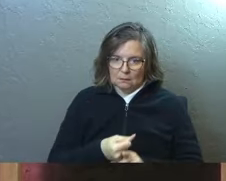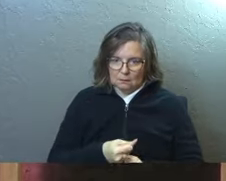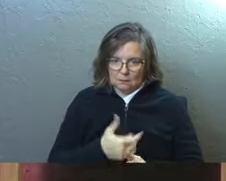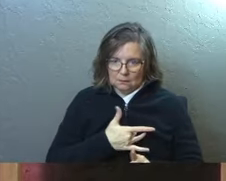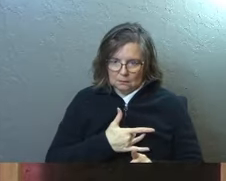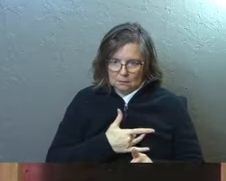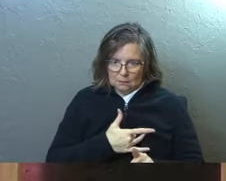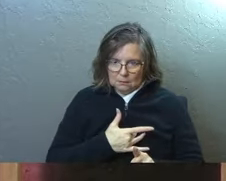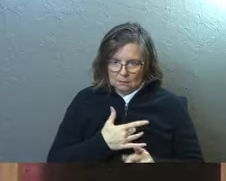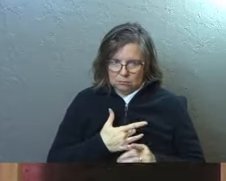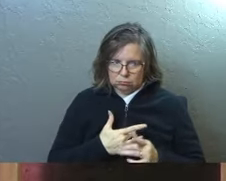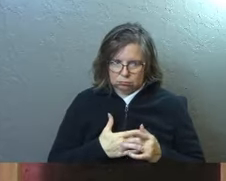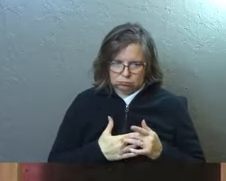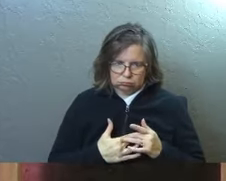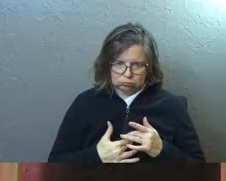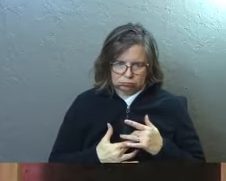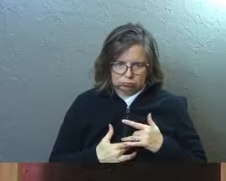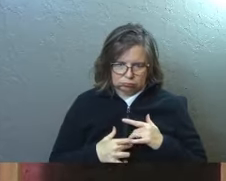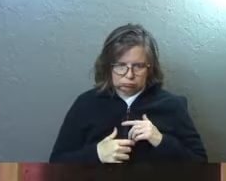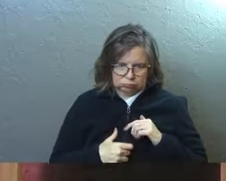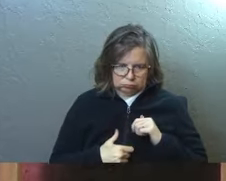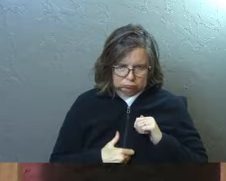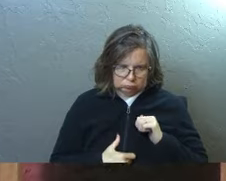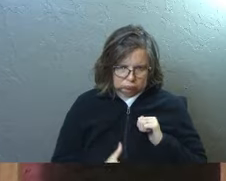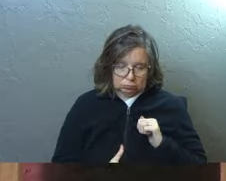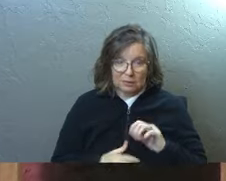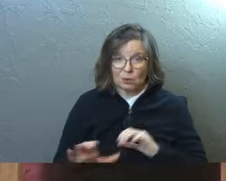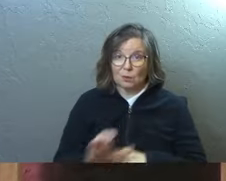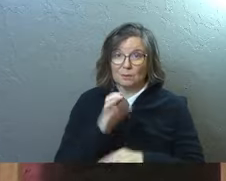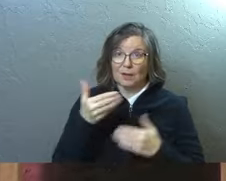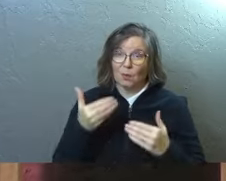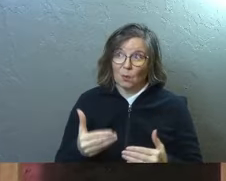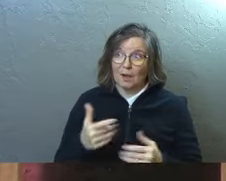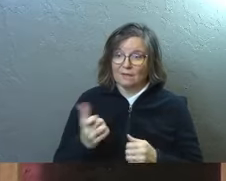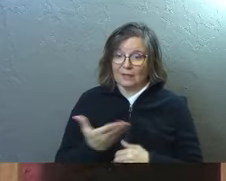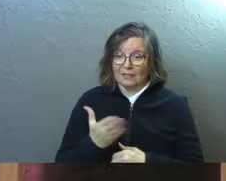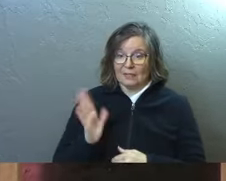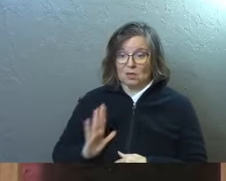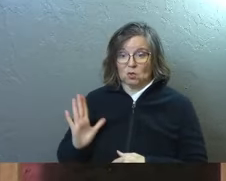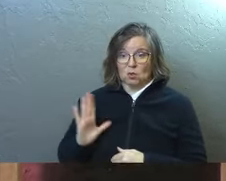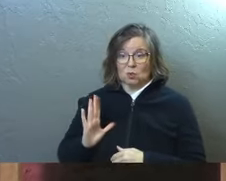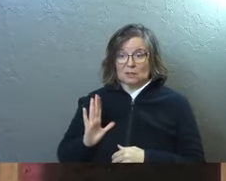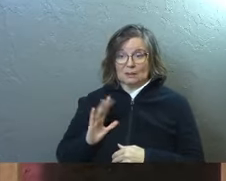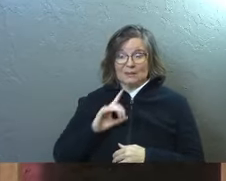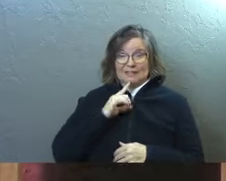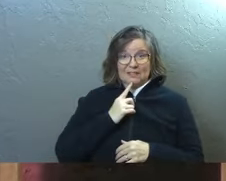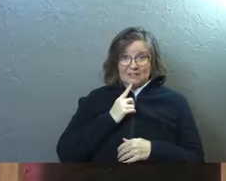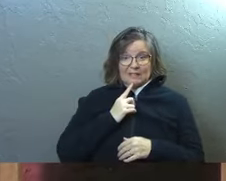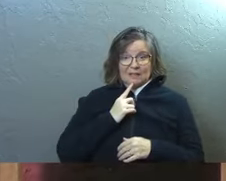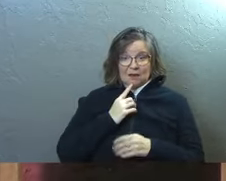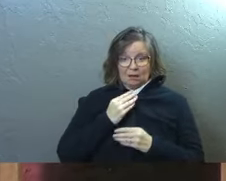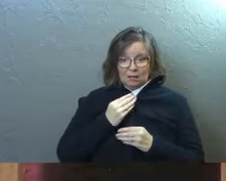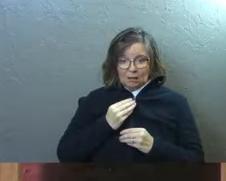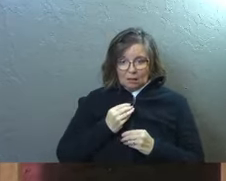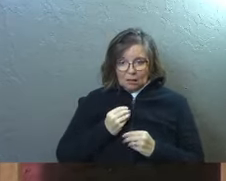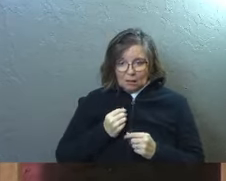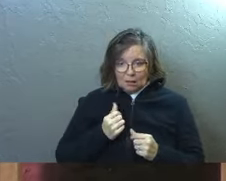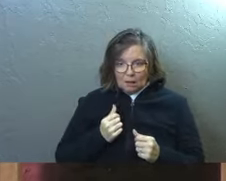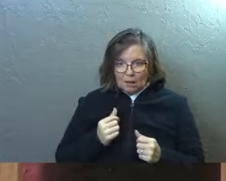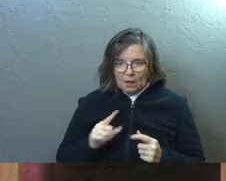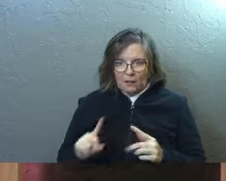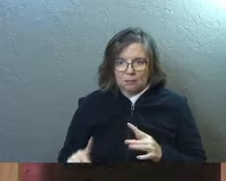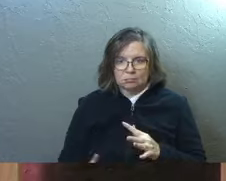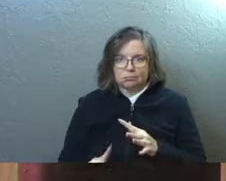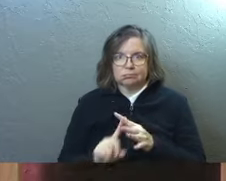is we knew we were going into Christmas and Christmas has a way of taking that thing that used to be acute and it kind of triggers us a bit and